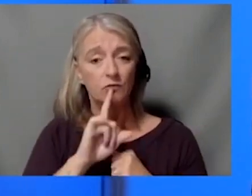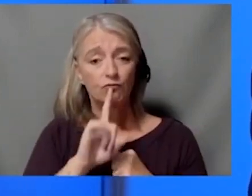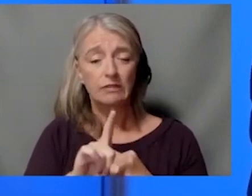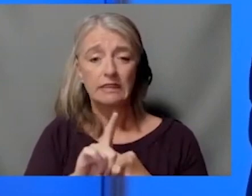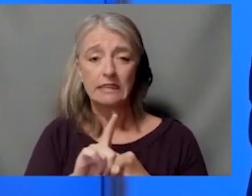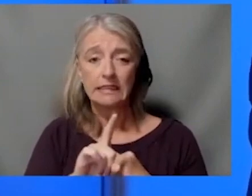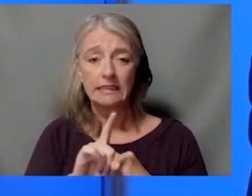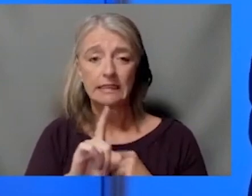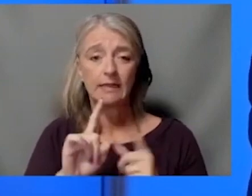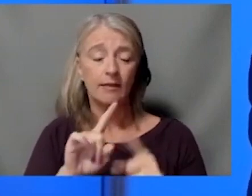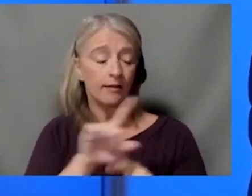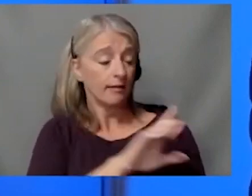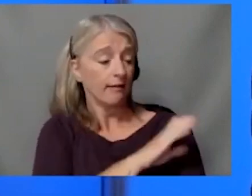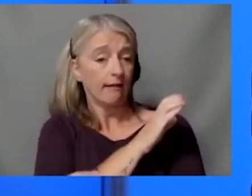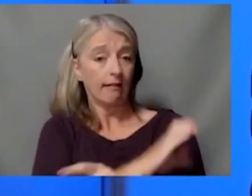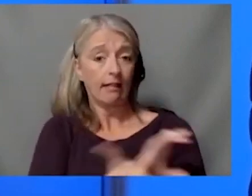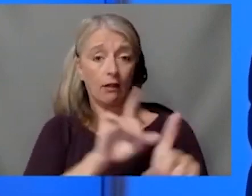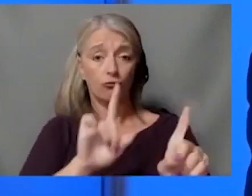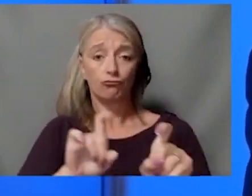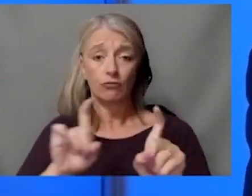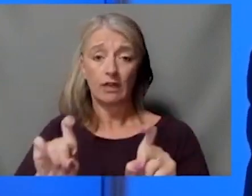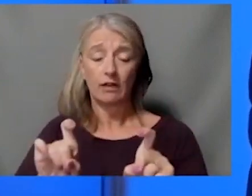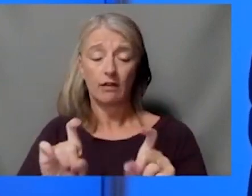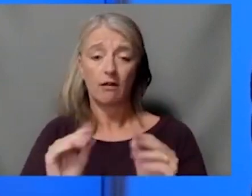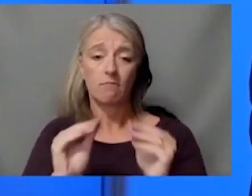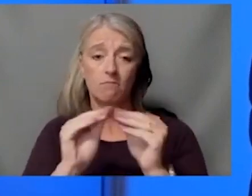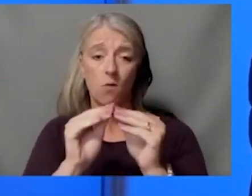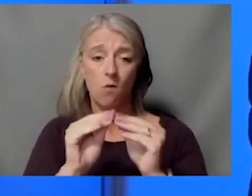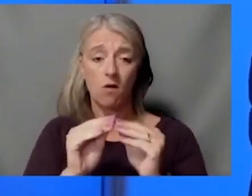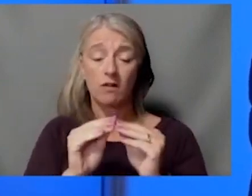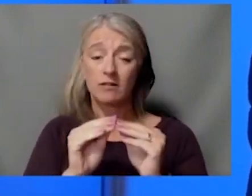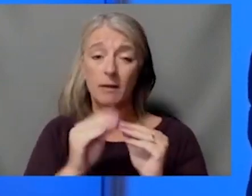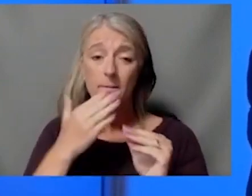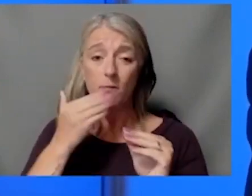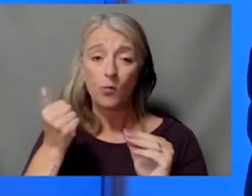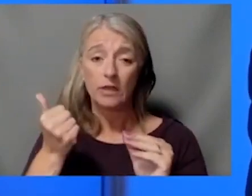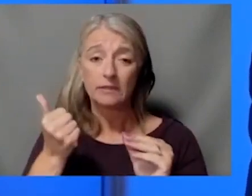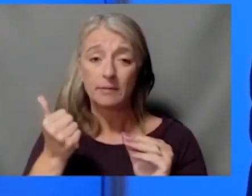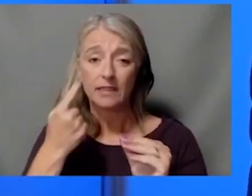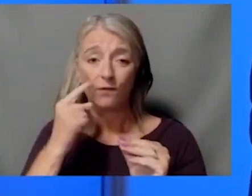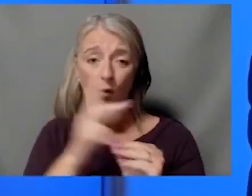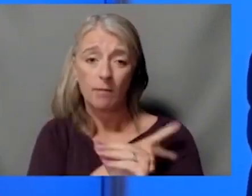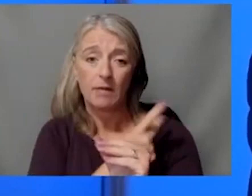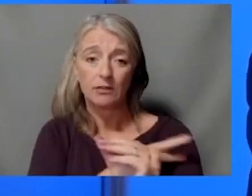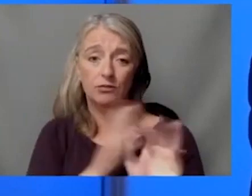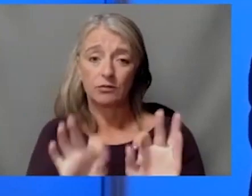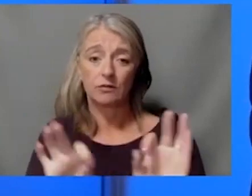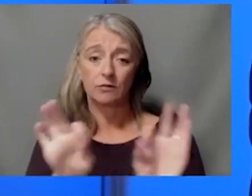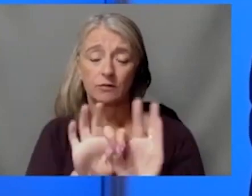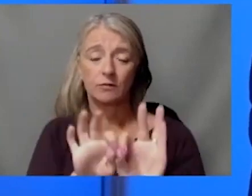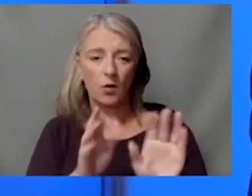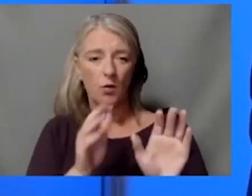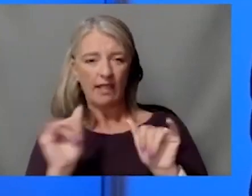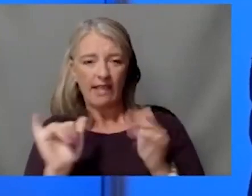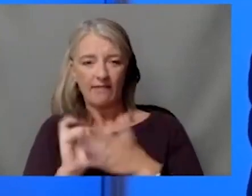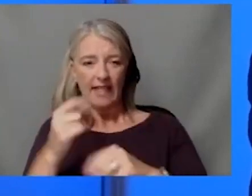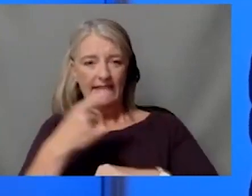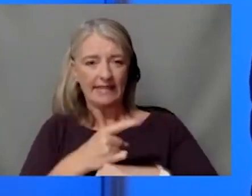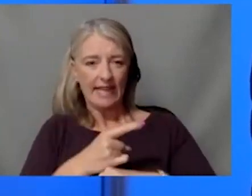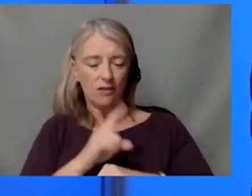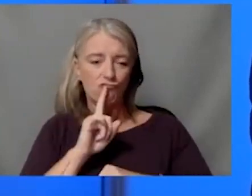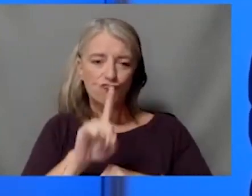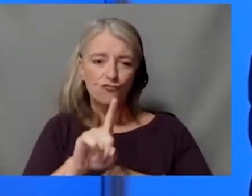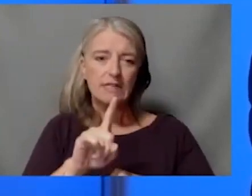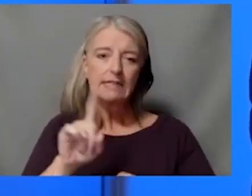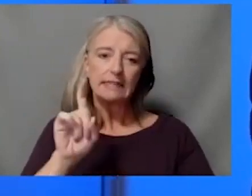trials, but it's really about doing what's best for our patients. So we left that day saying, excuse me, we really need proton therapy